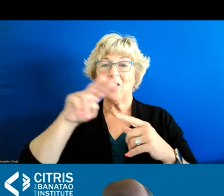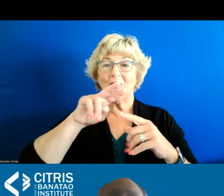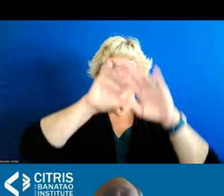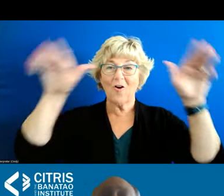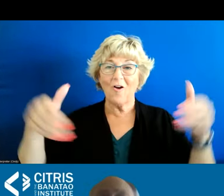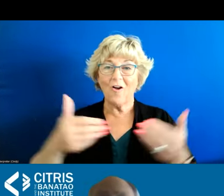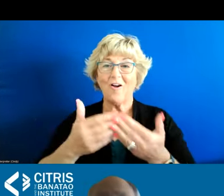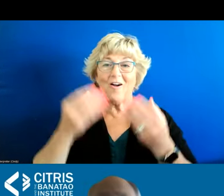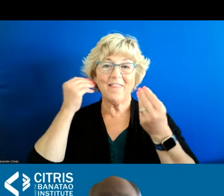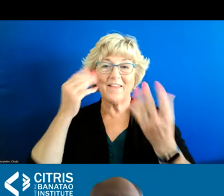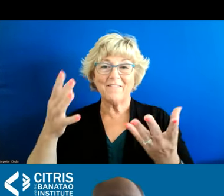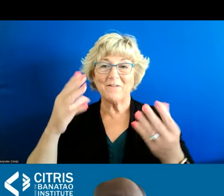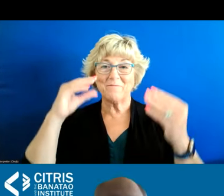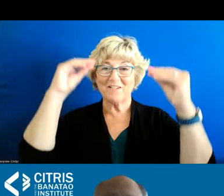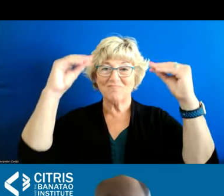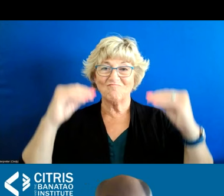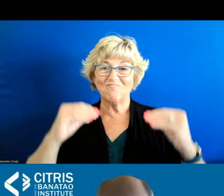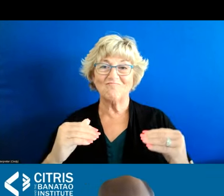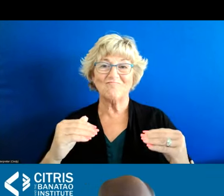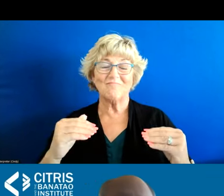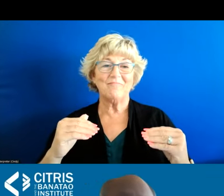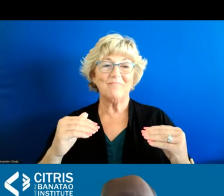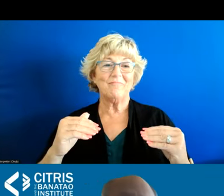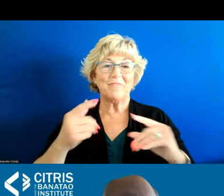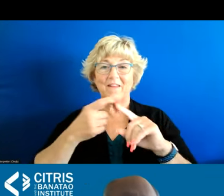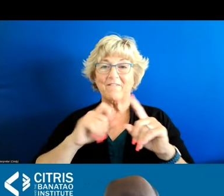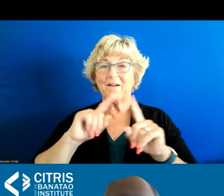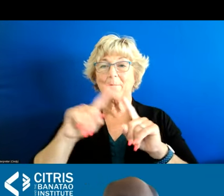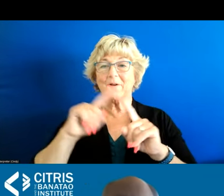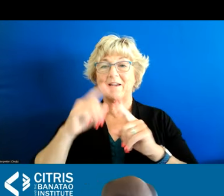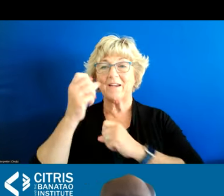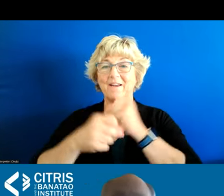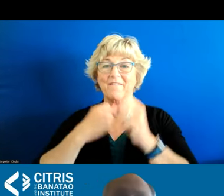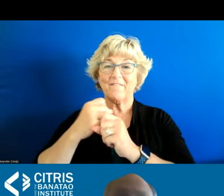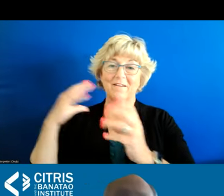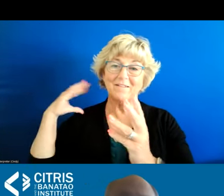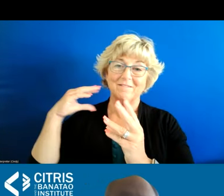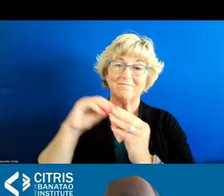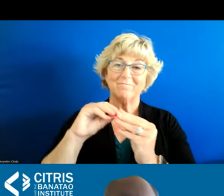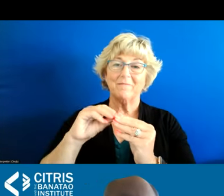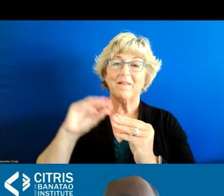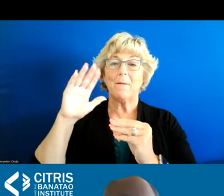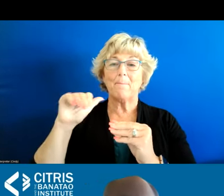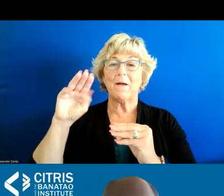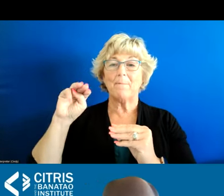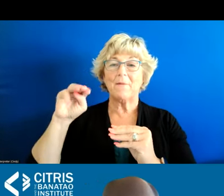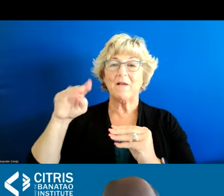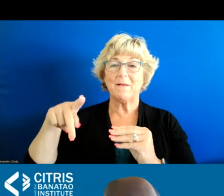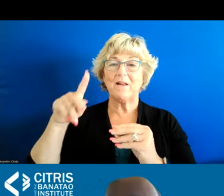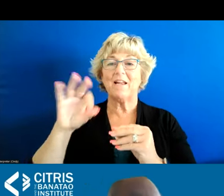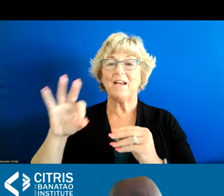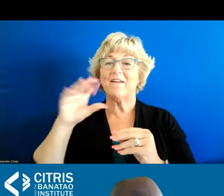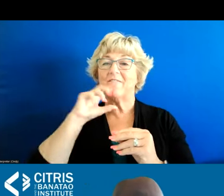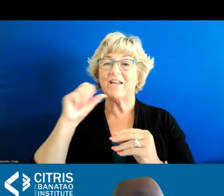today put it into context that this has come from several years of work now led by the master plan on aging groups and